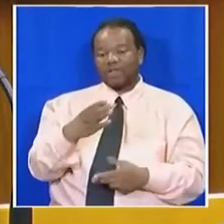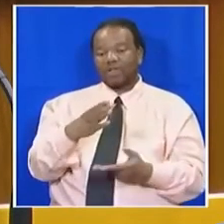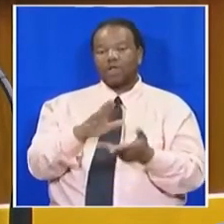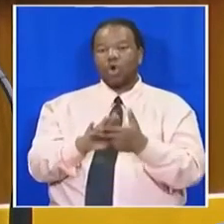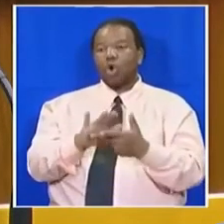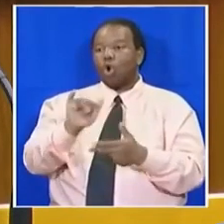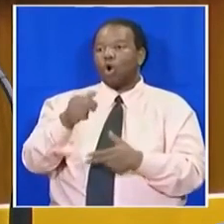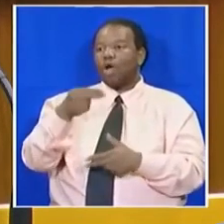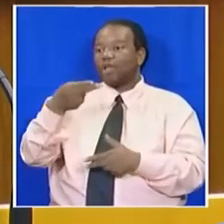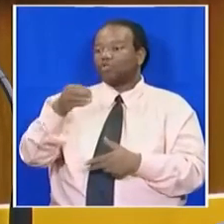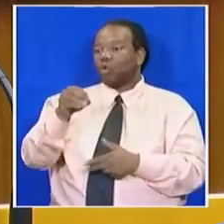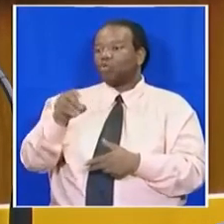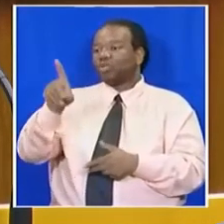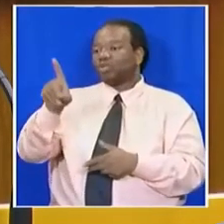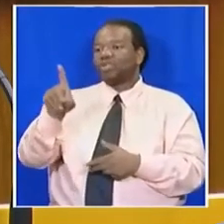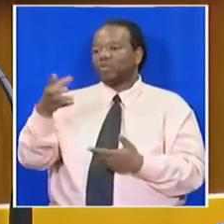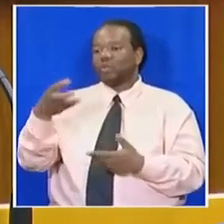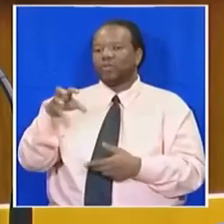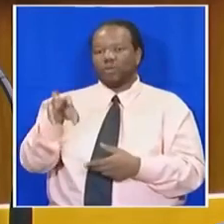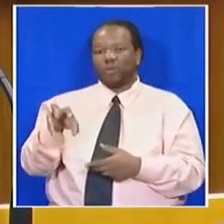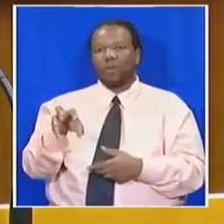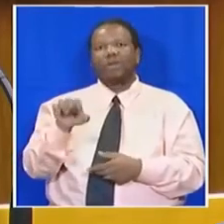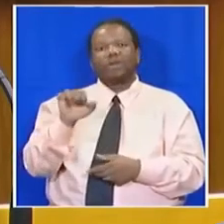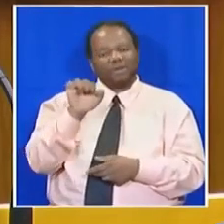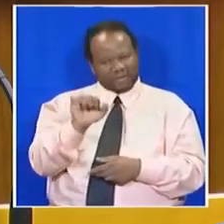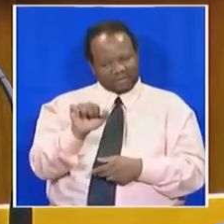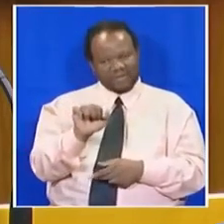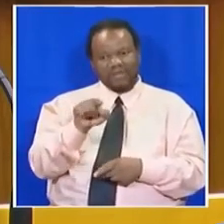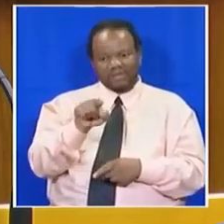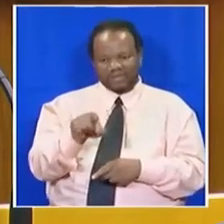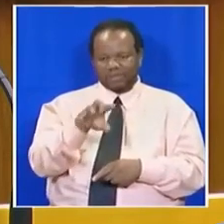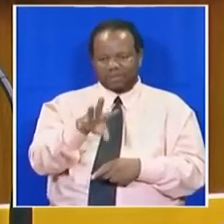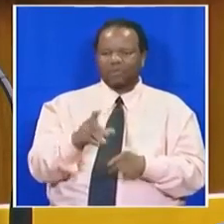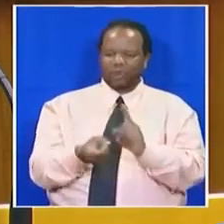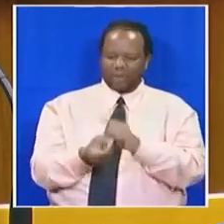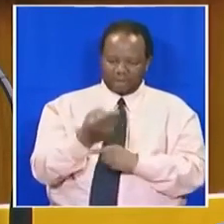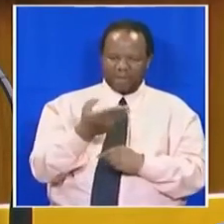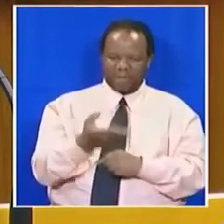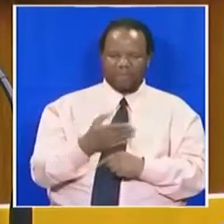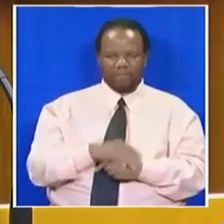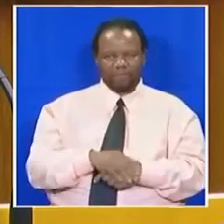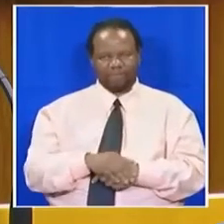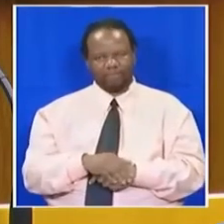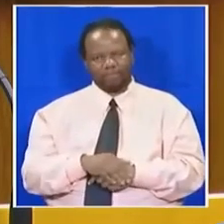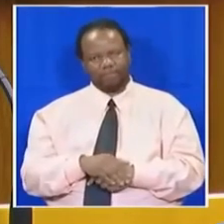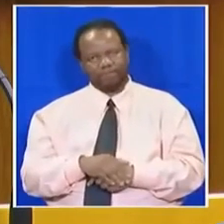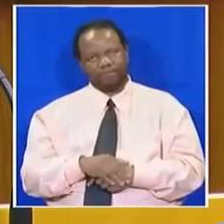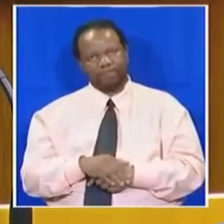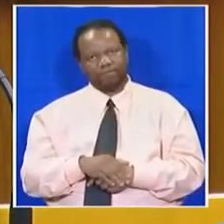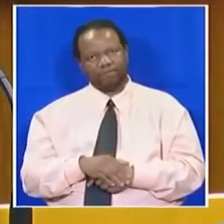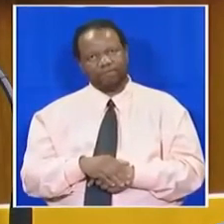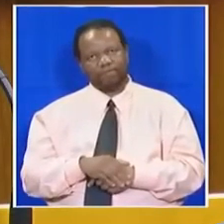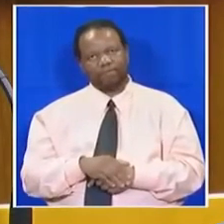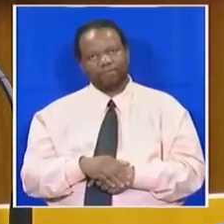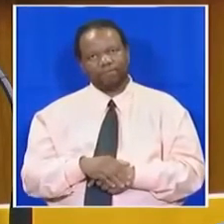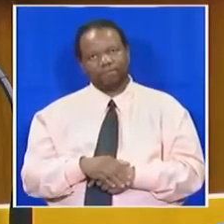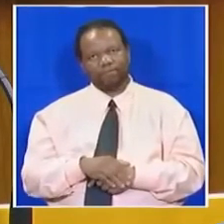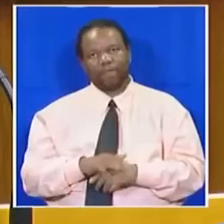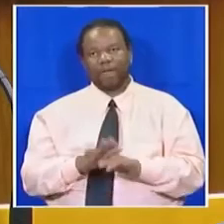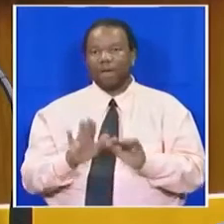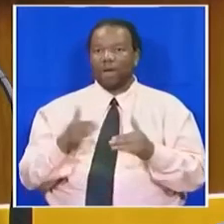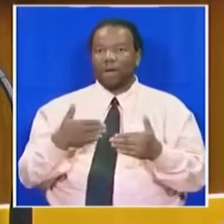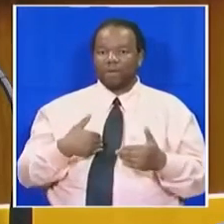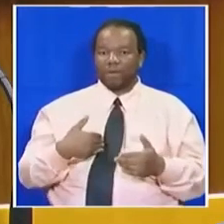provinces that you find a situation like this. Now, I am not saying, I am